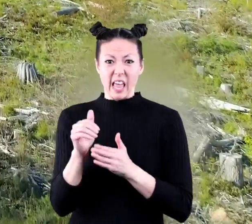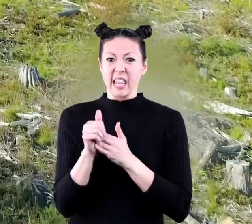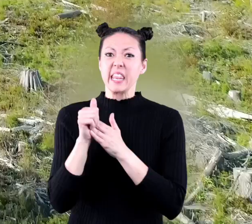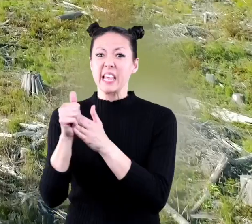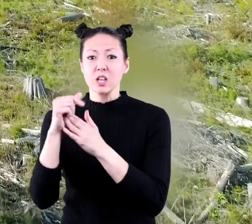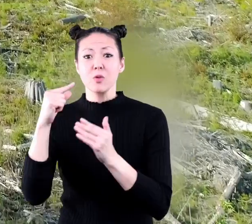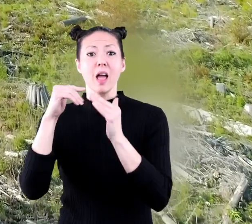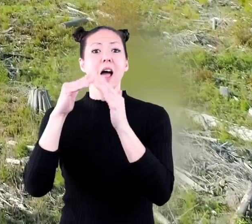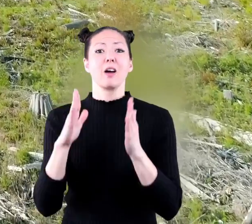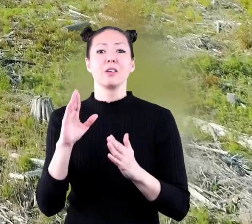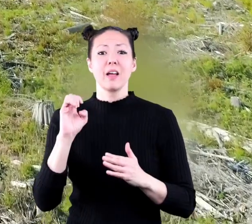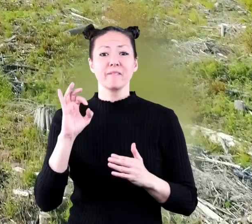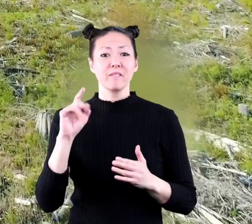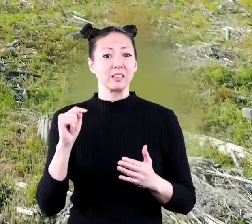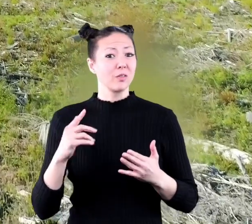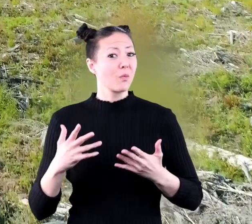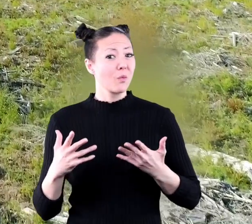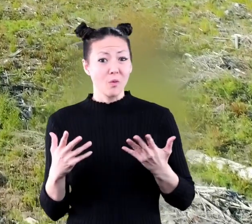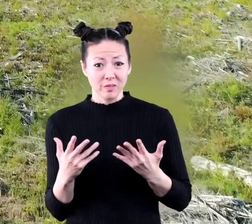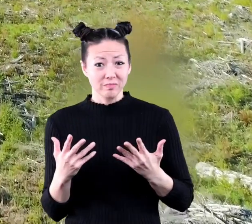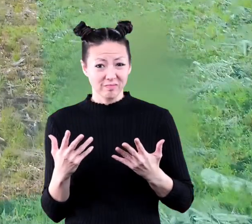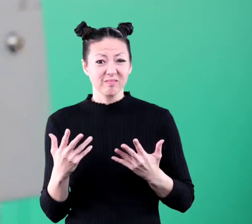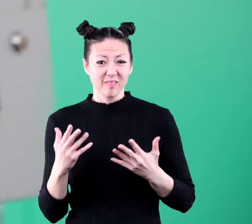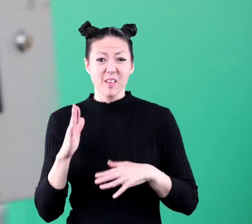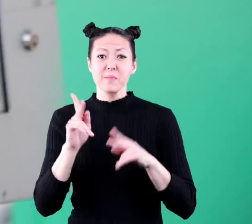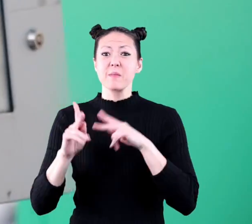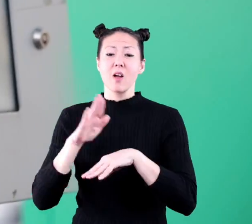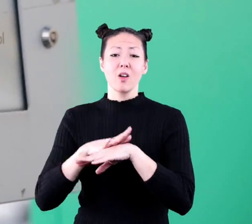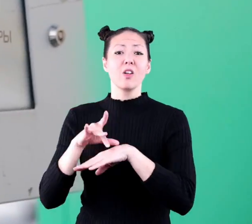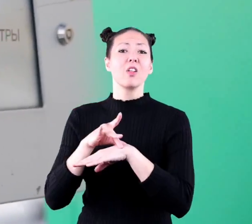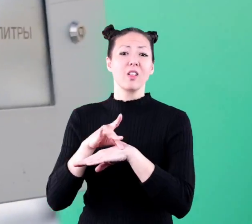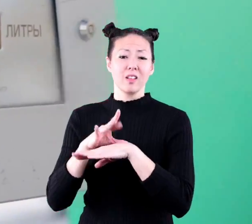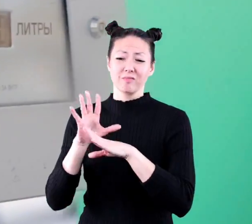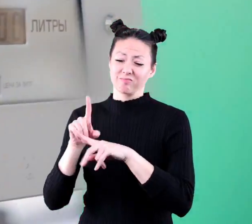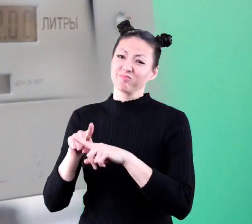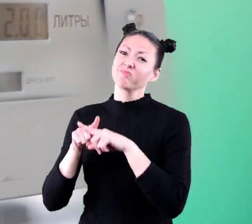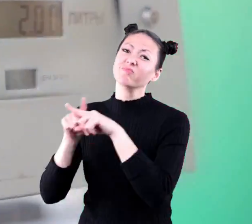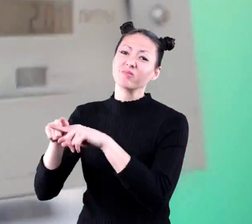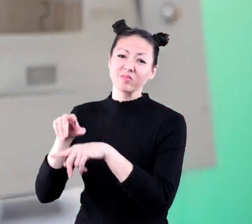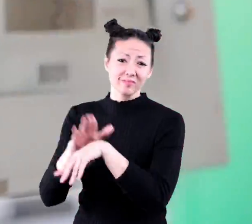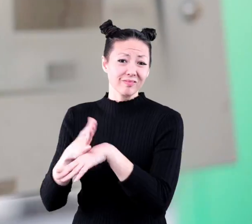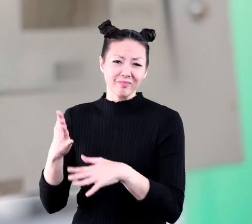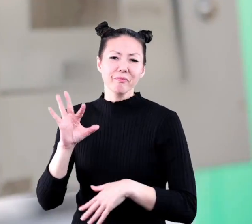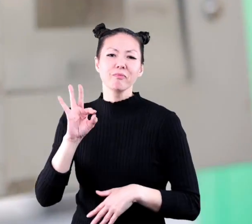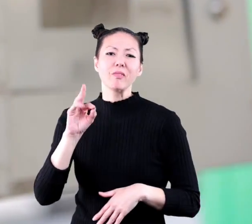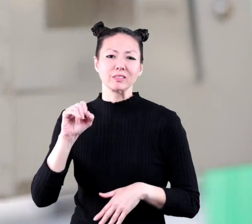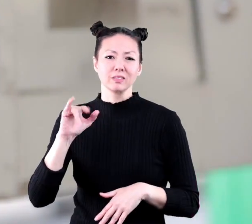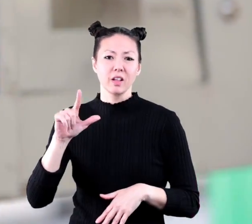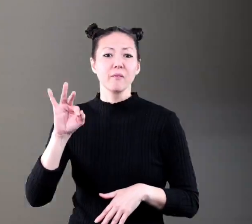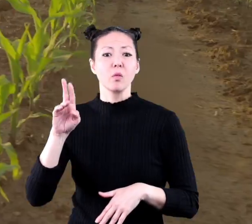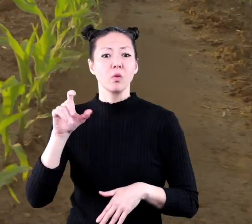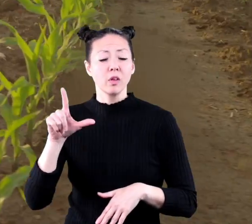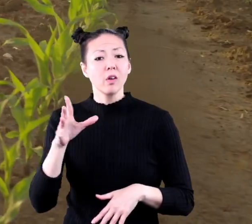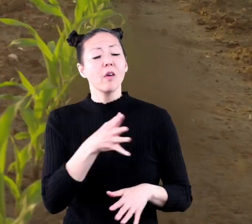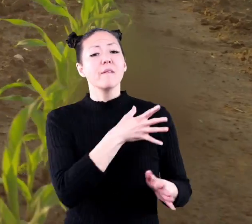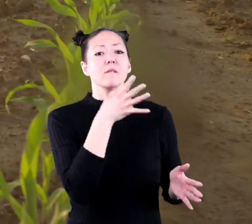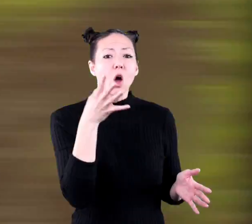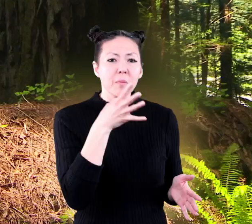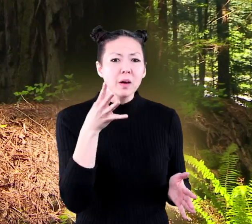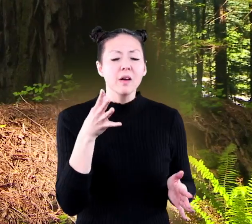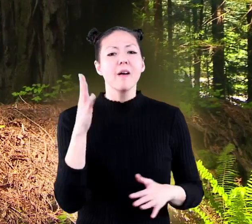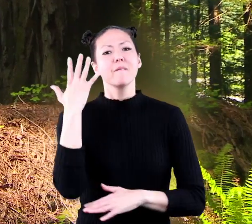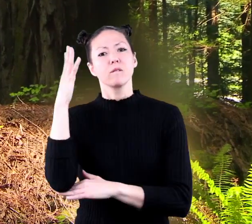leads to the greenhouse effect. A lot of people on Earth rely on fossil fuels, farming,